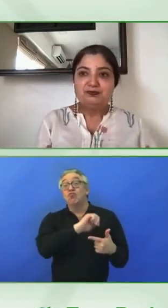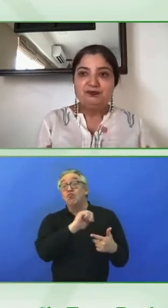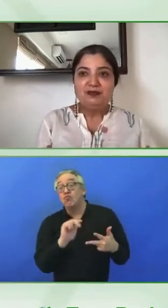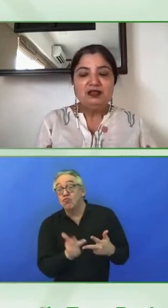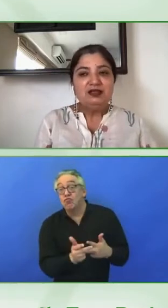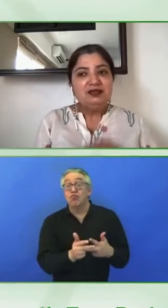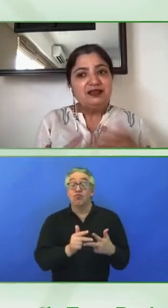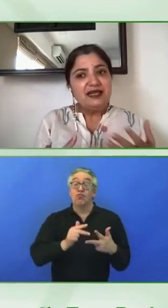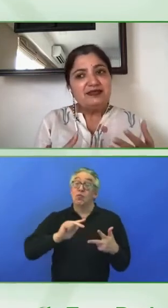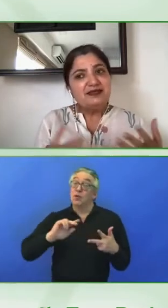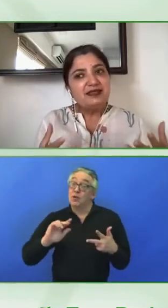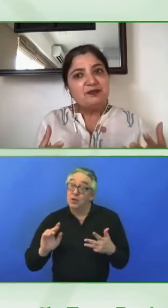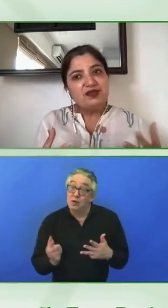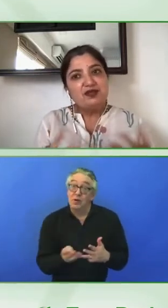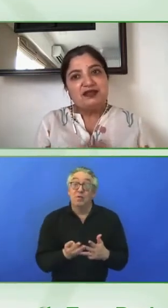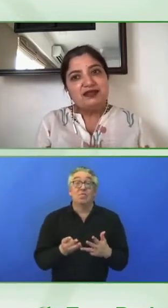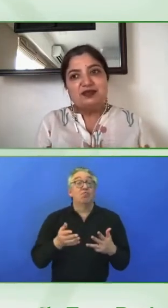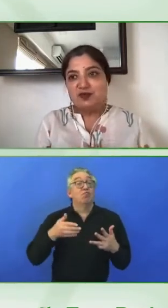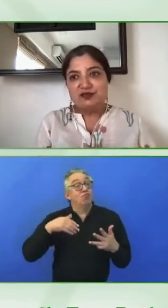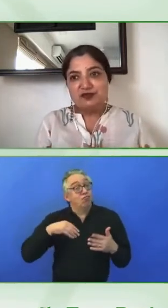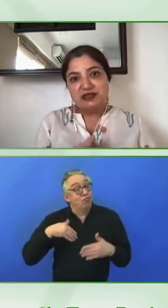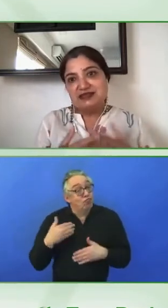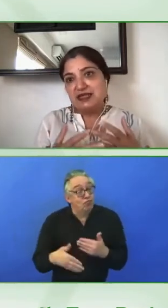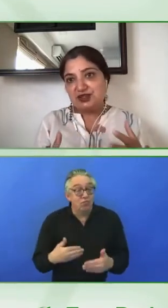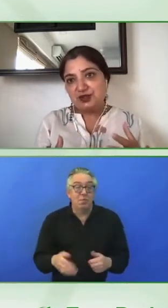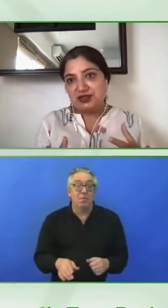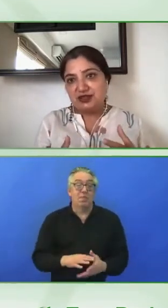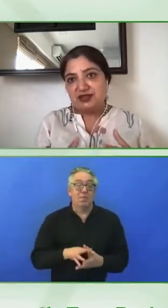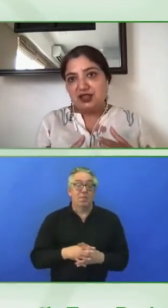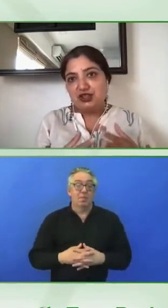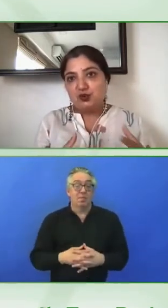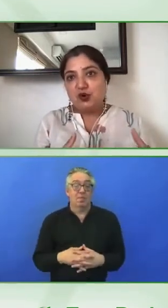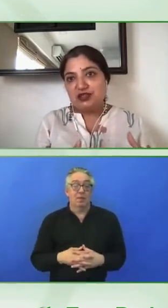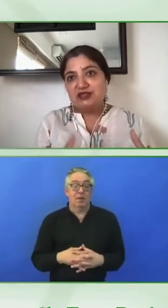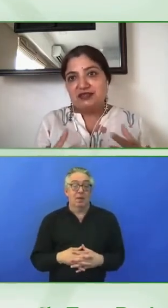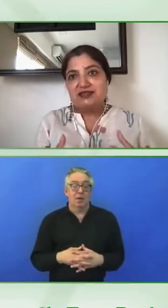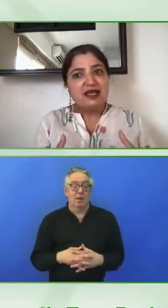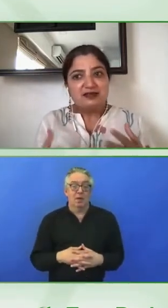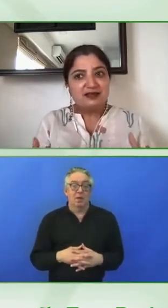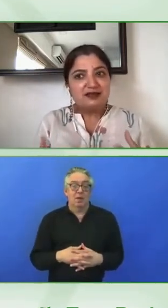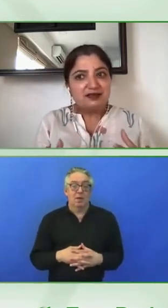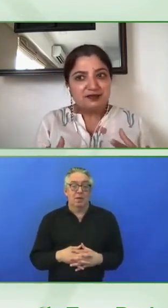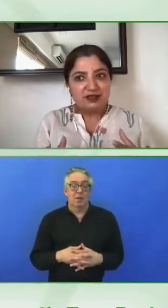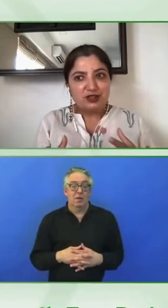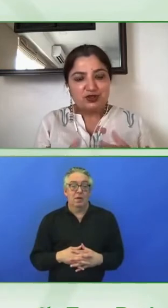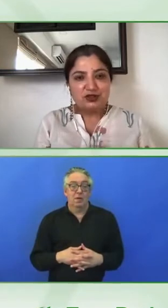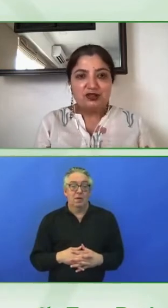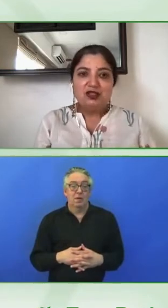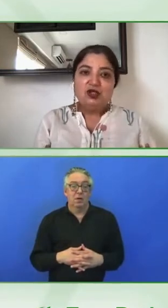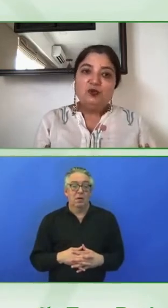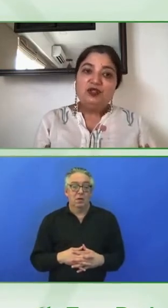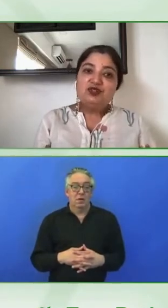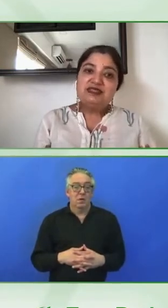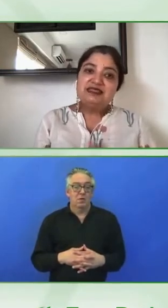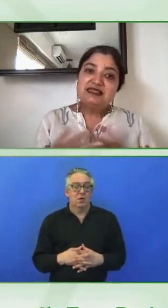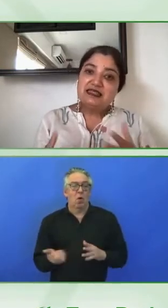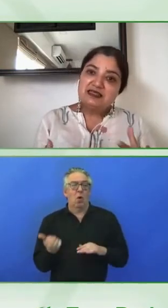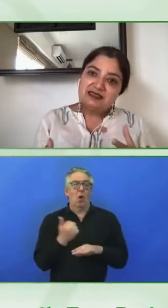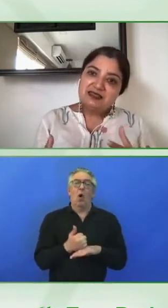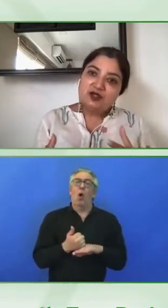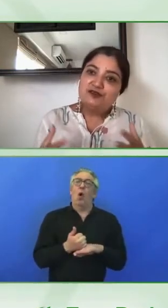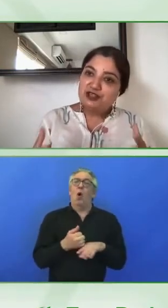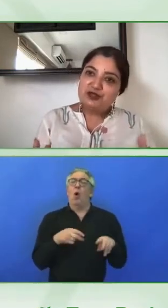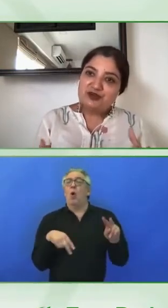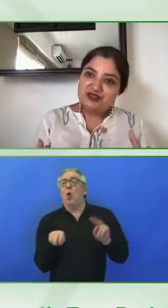it. The next is something that is one of the biggest deterrence to audits and standards and certification, which is